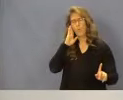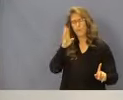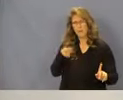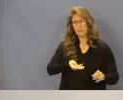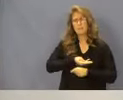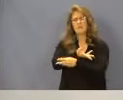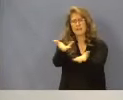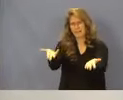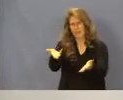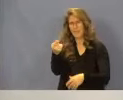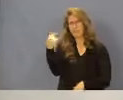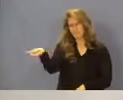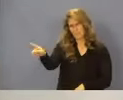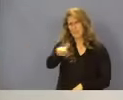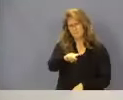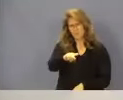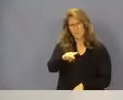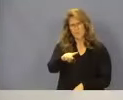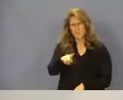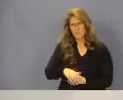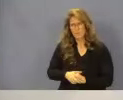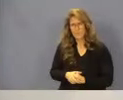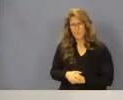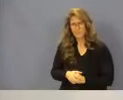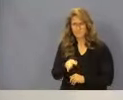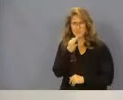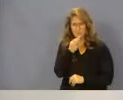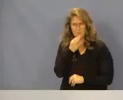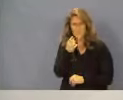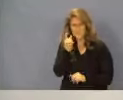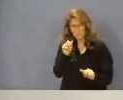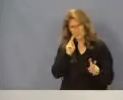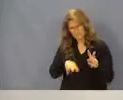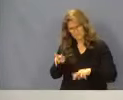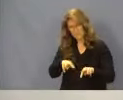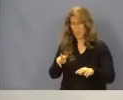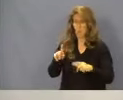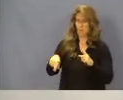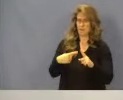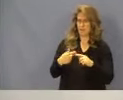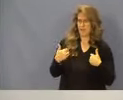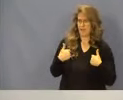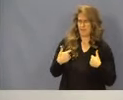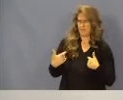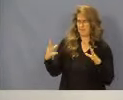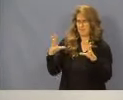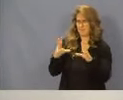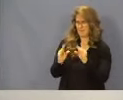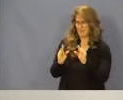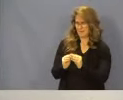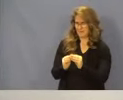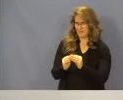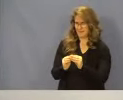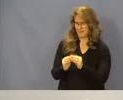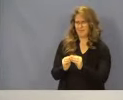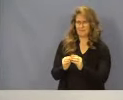to the public in a timely fashion. And everything will be in order. So when we do have this call meeting, we would like to think that